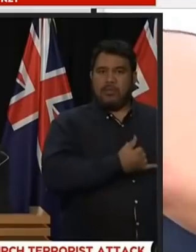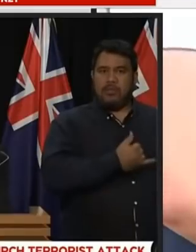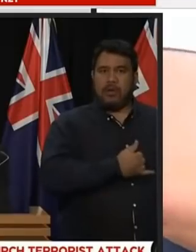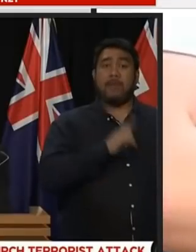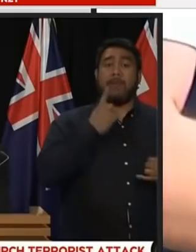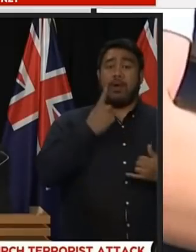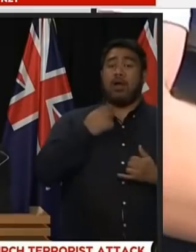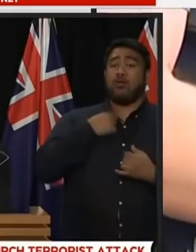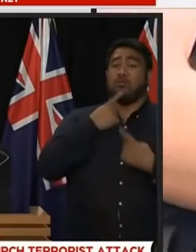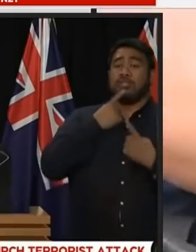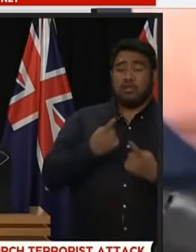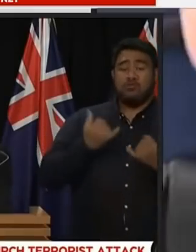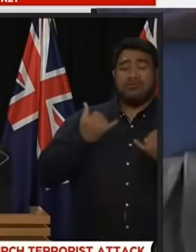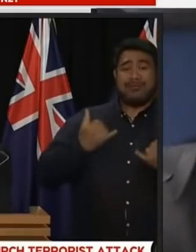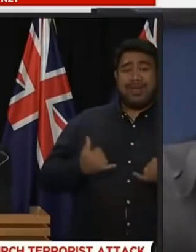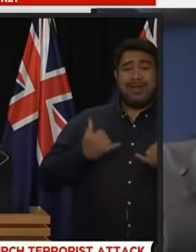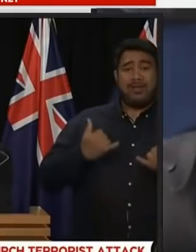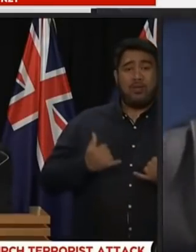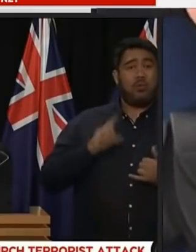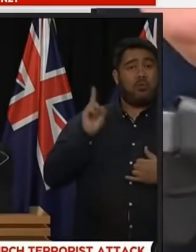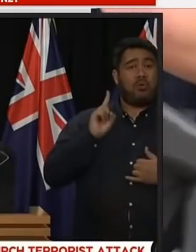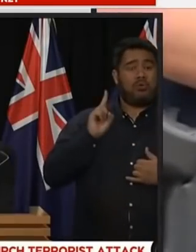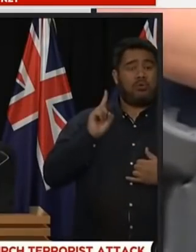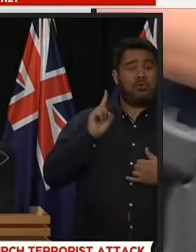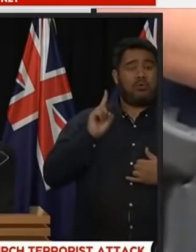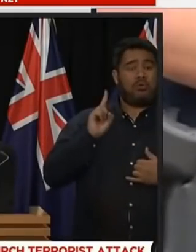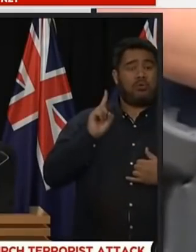our gun laws will change